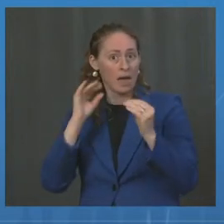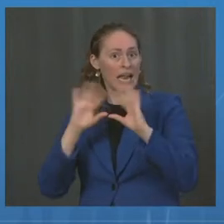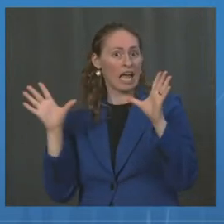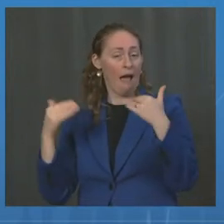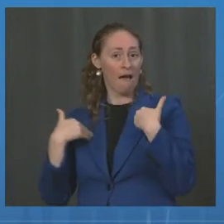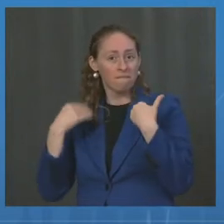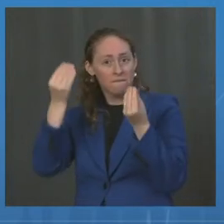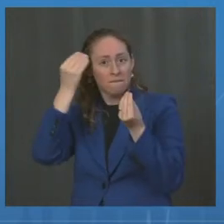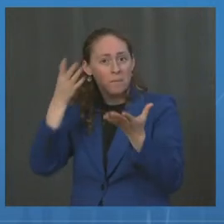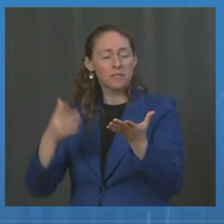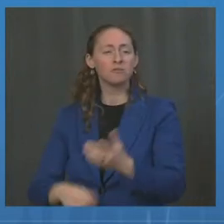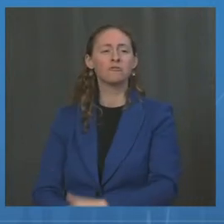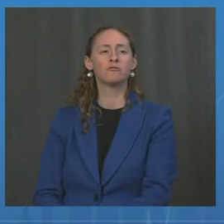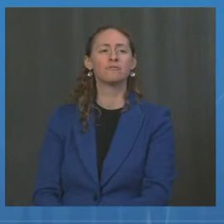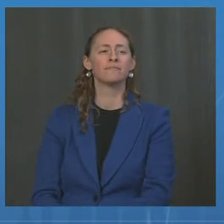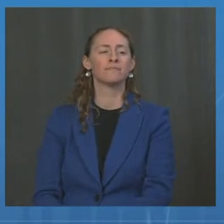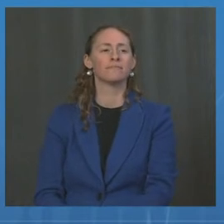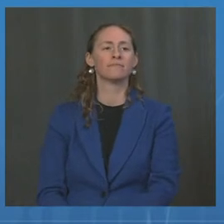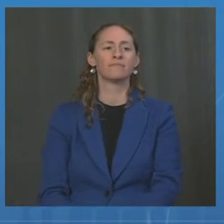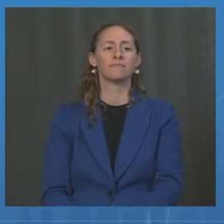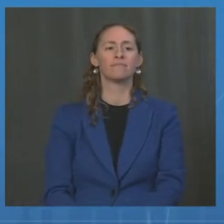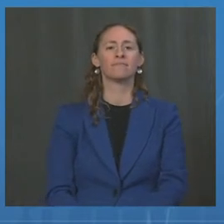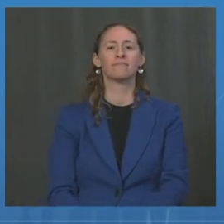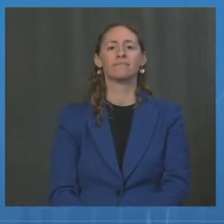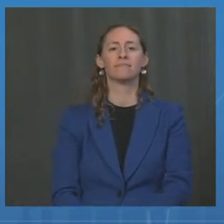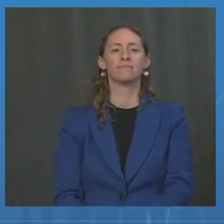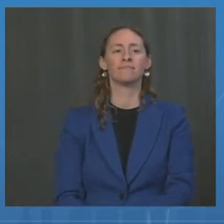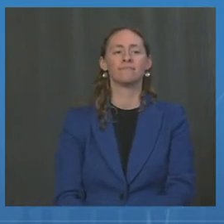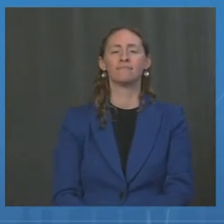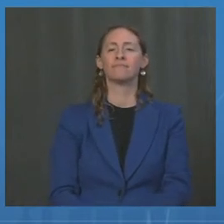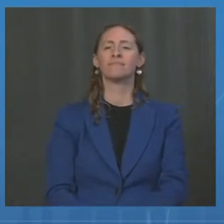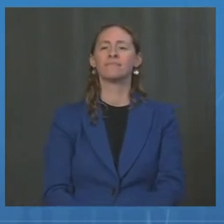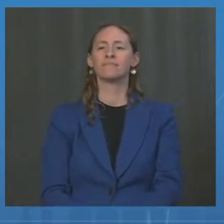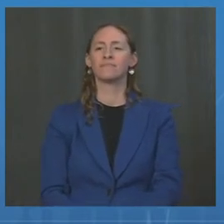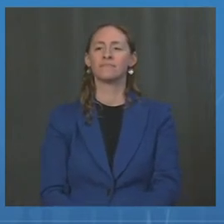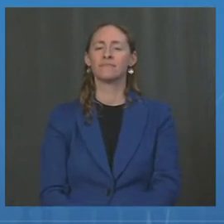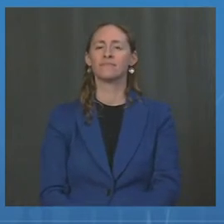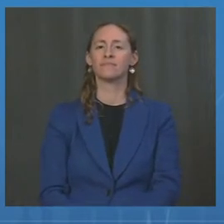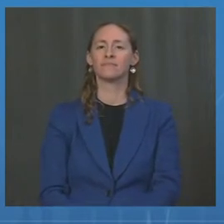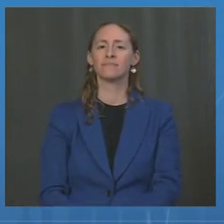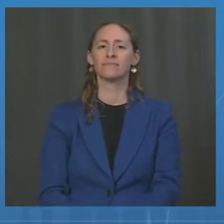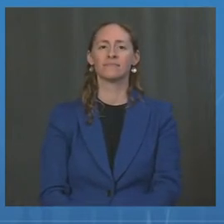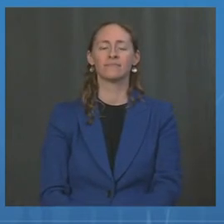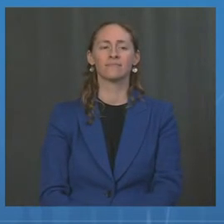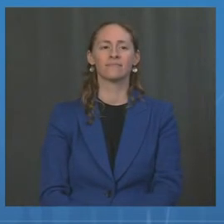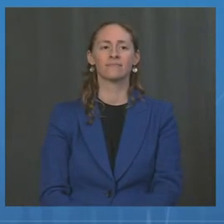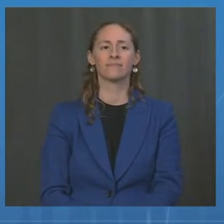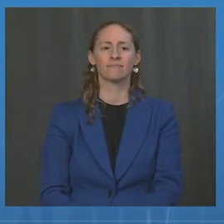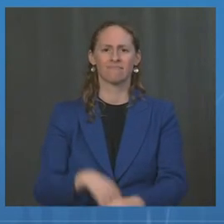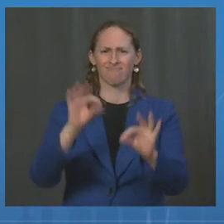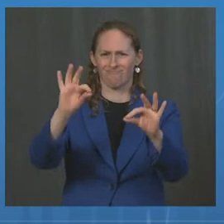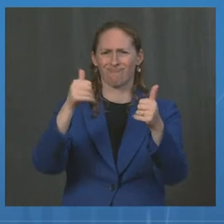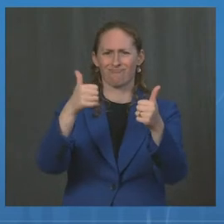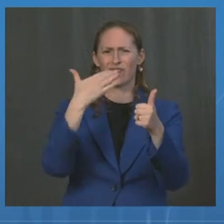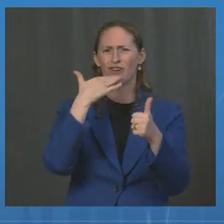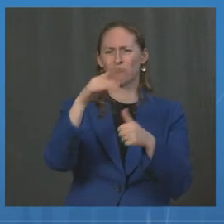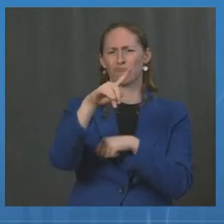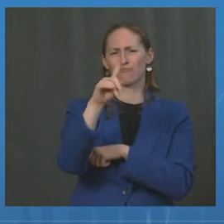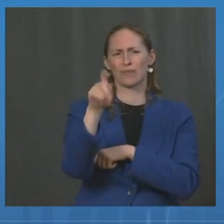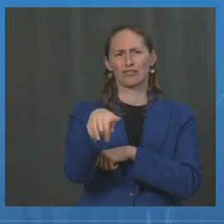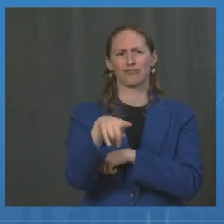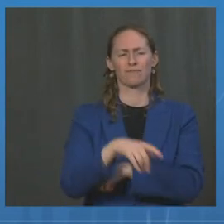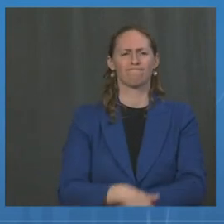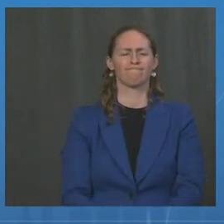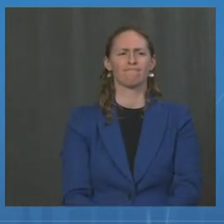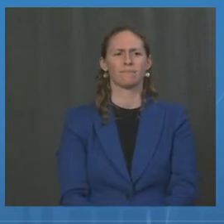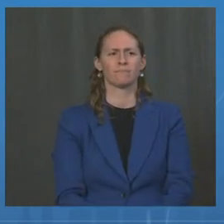Dr. Walensky on the second question, and then I'll come back to UNGA. Yeah, that's a great question. We are seeing an uptick in